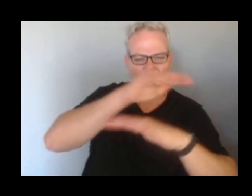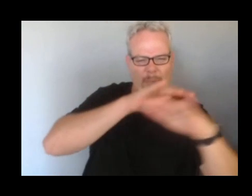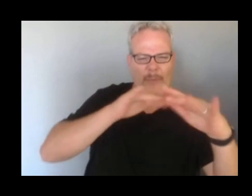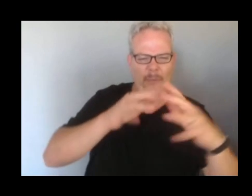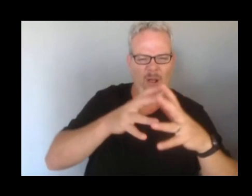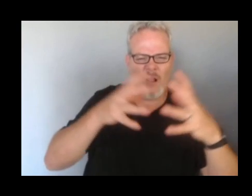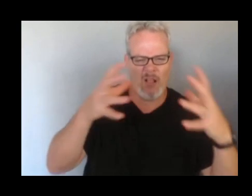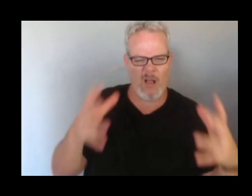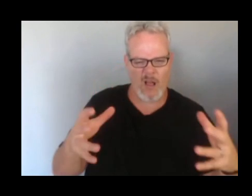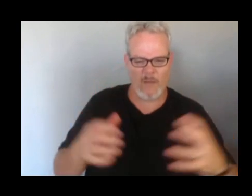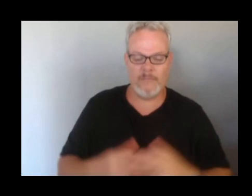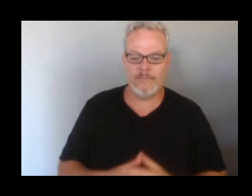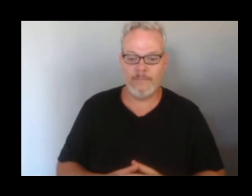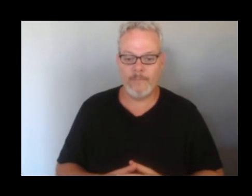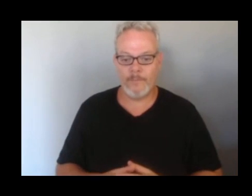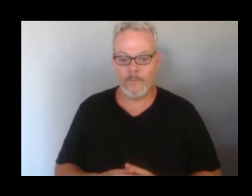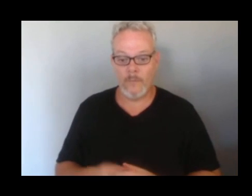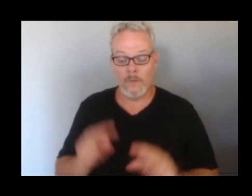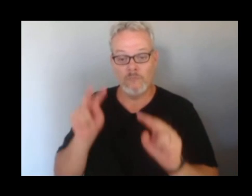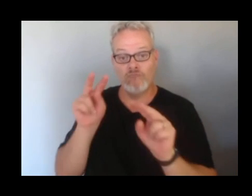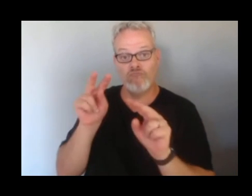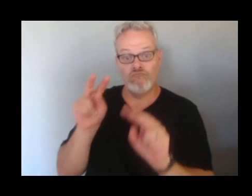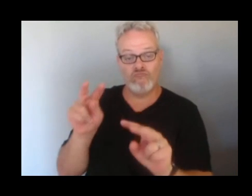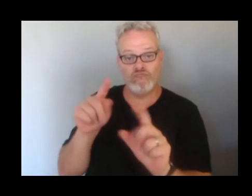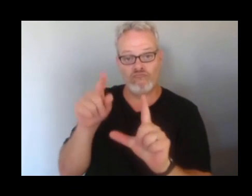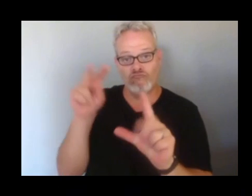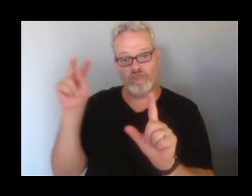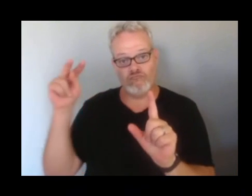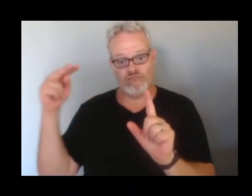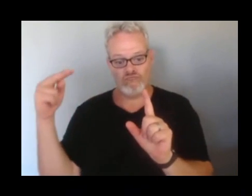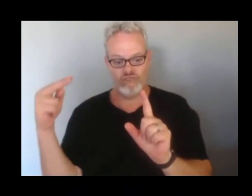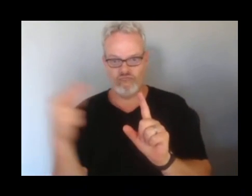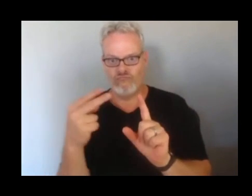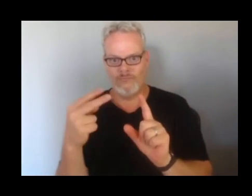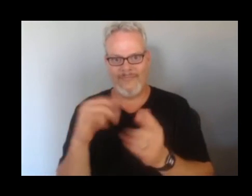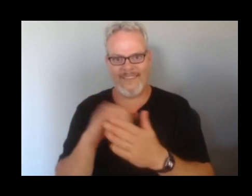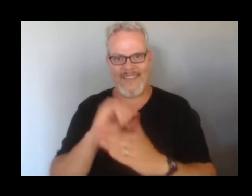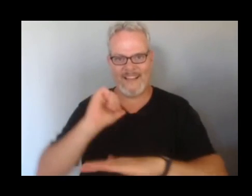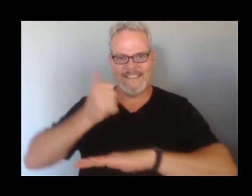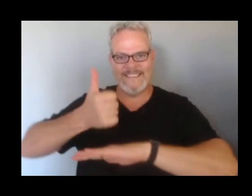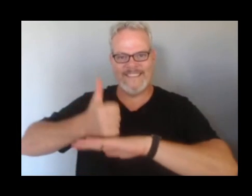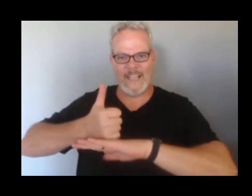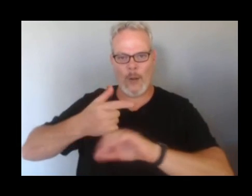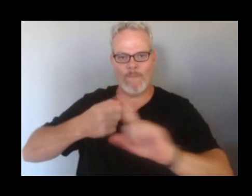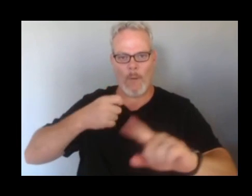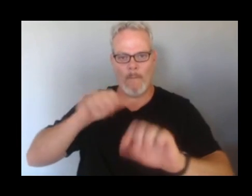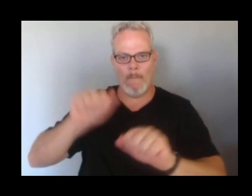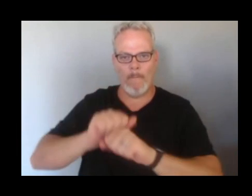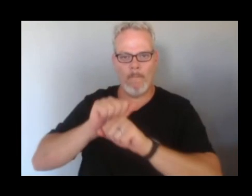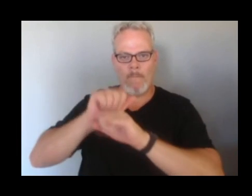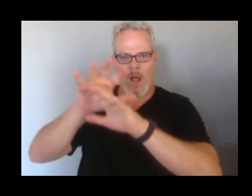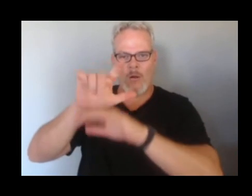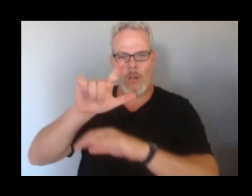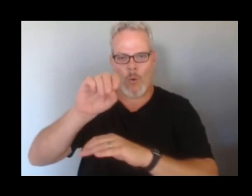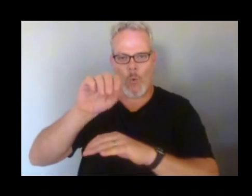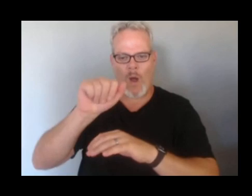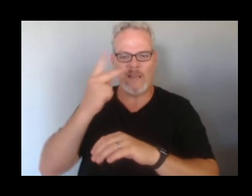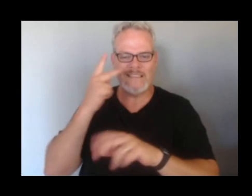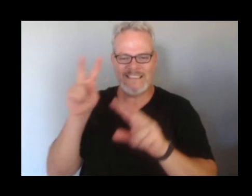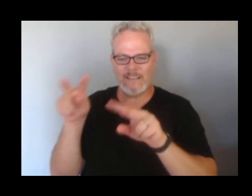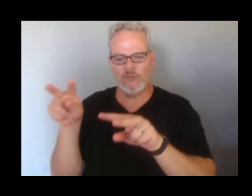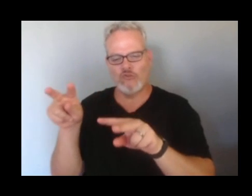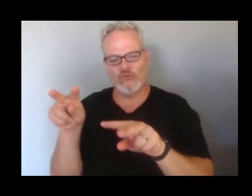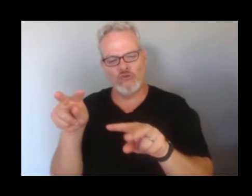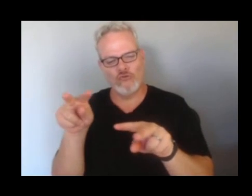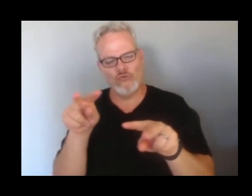can look at the KP camera on the side of Mauna Loa for a time-lapse view of where the gas cloud traveled during this last